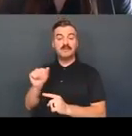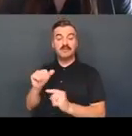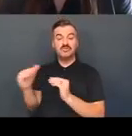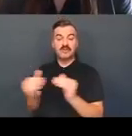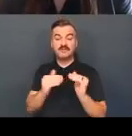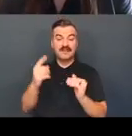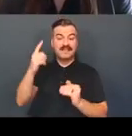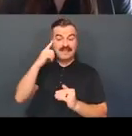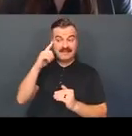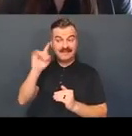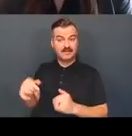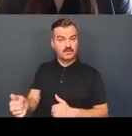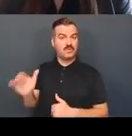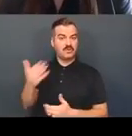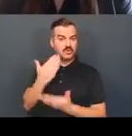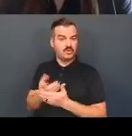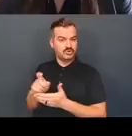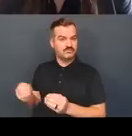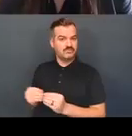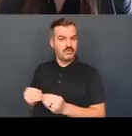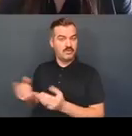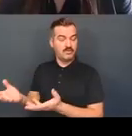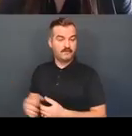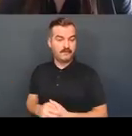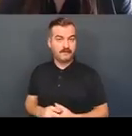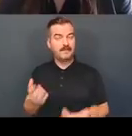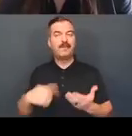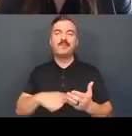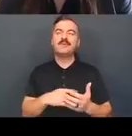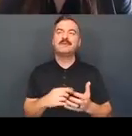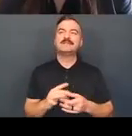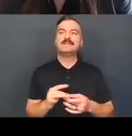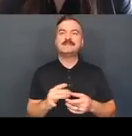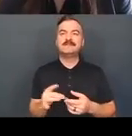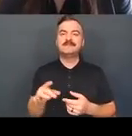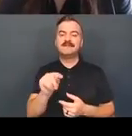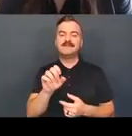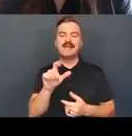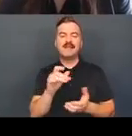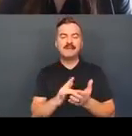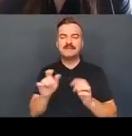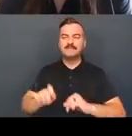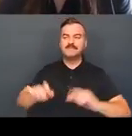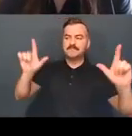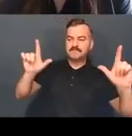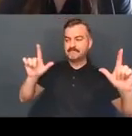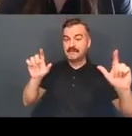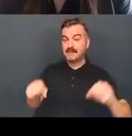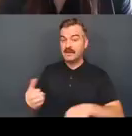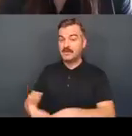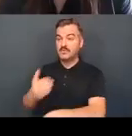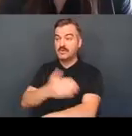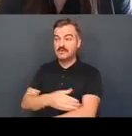be desirable. We might, for instance, understand telemedicine as an avenue for increasing self